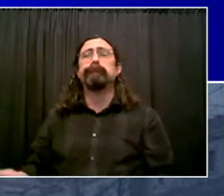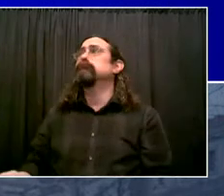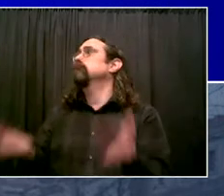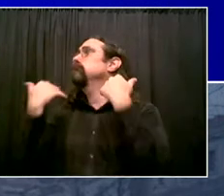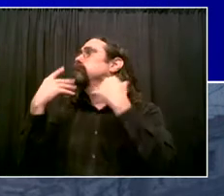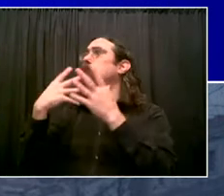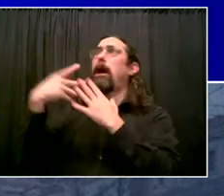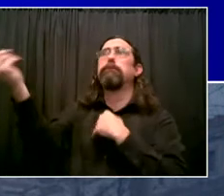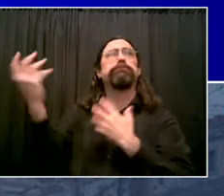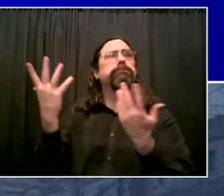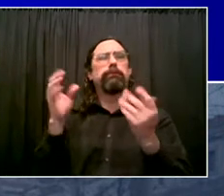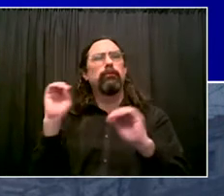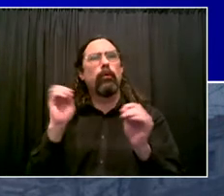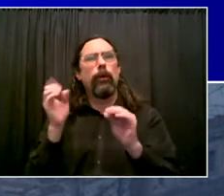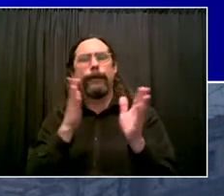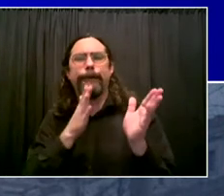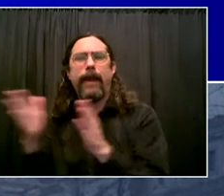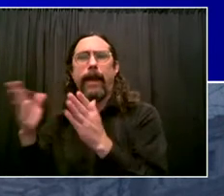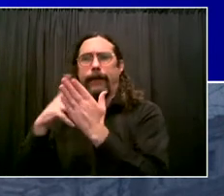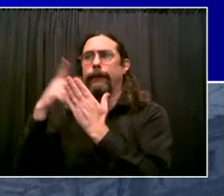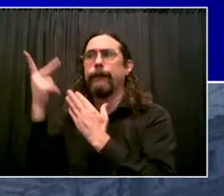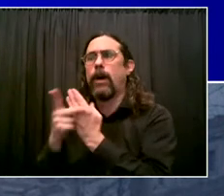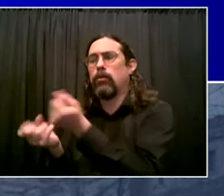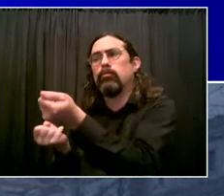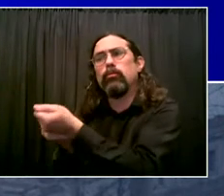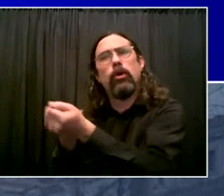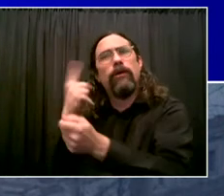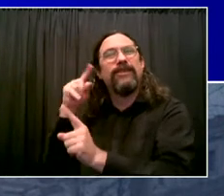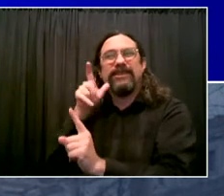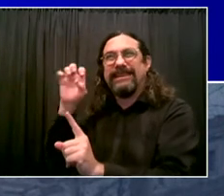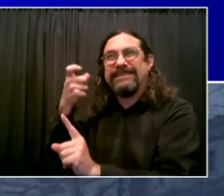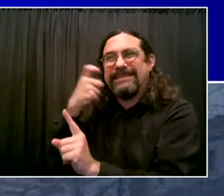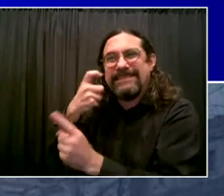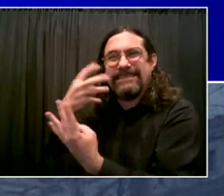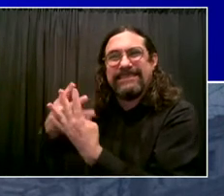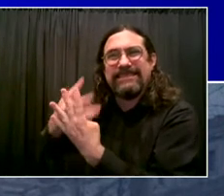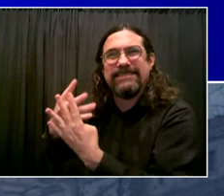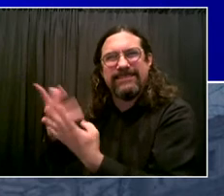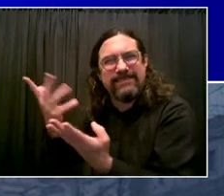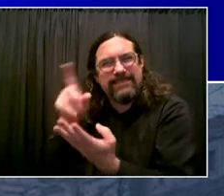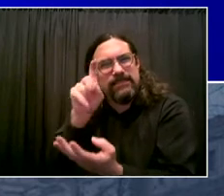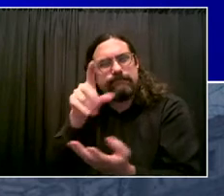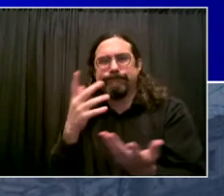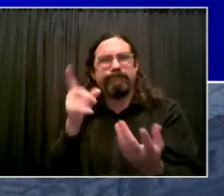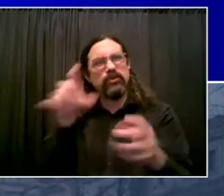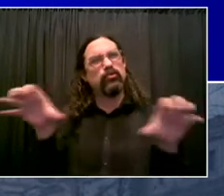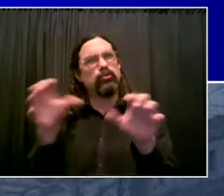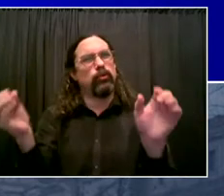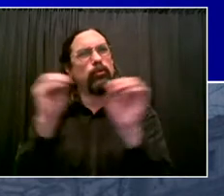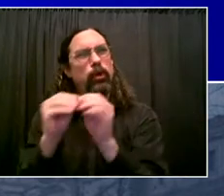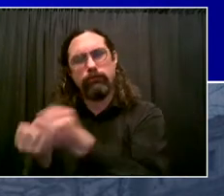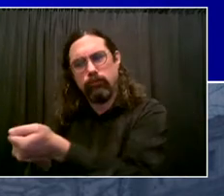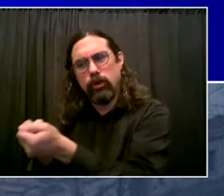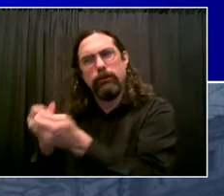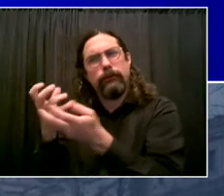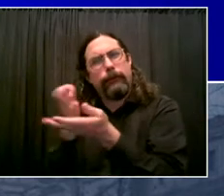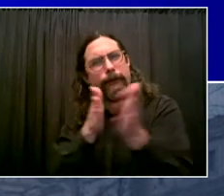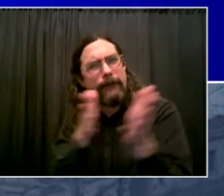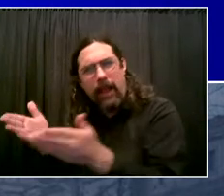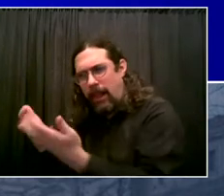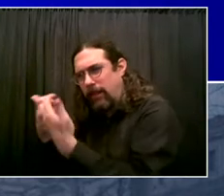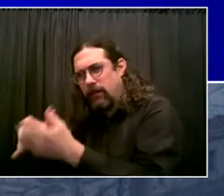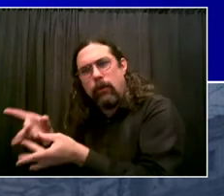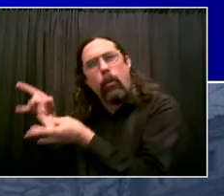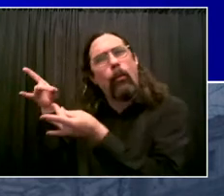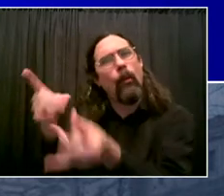rehabilitate. It's not fair to members of the community who are actually put in danger by the fact that there's no good alternative